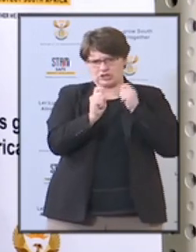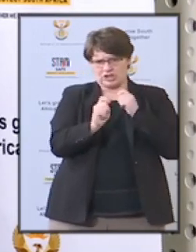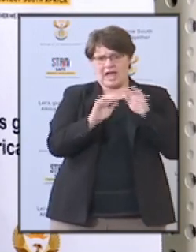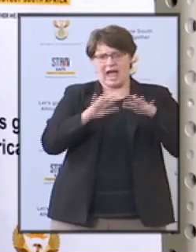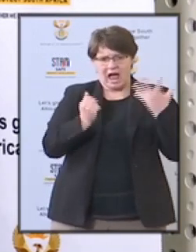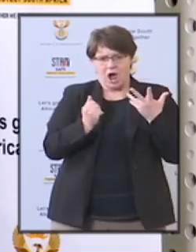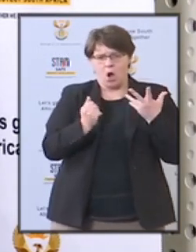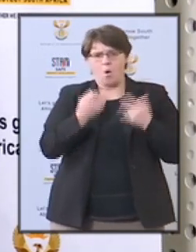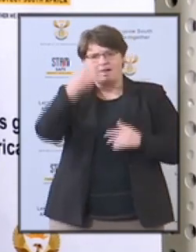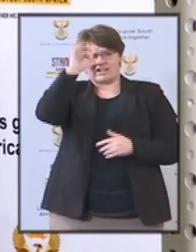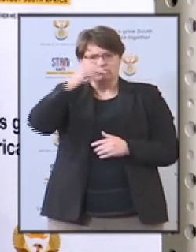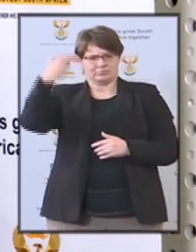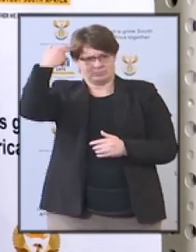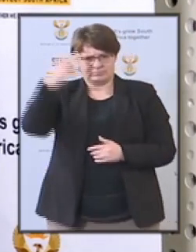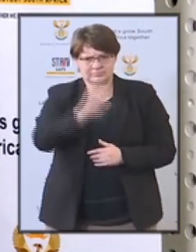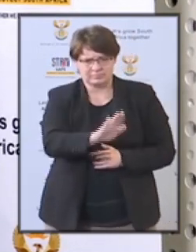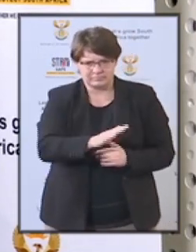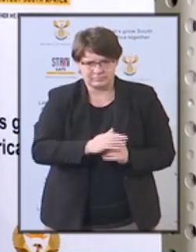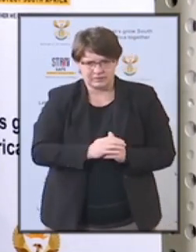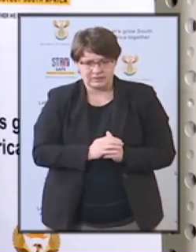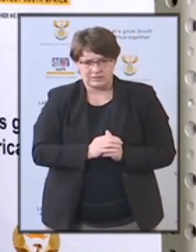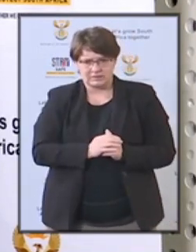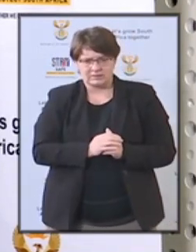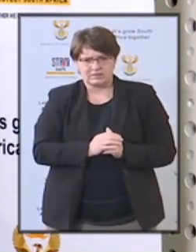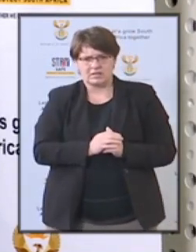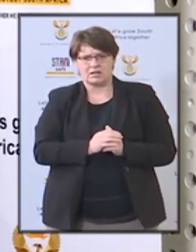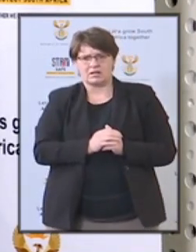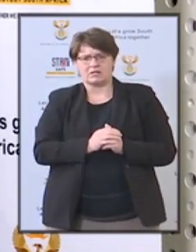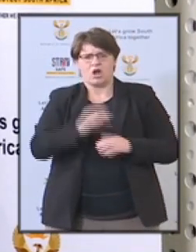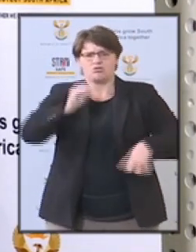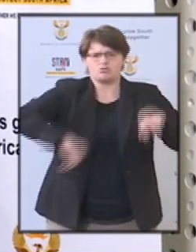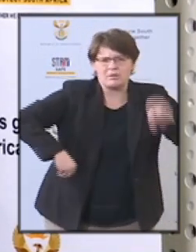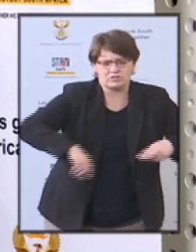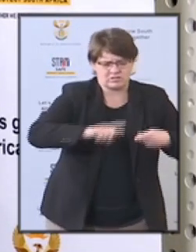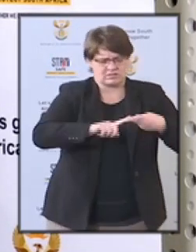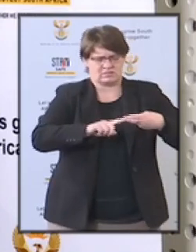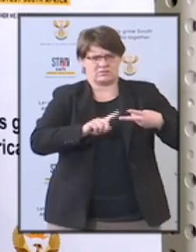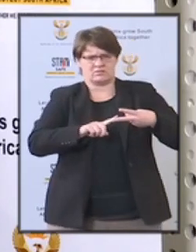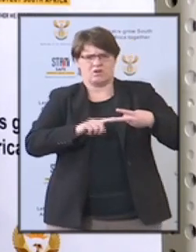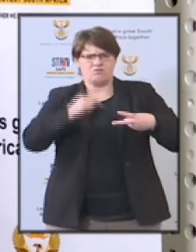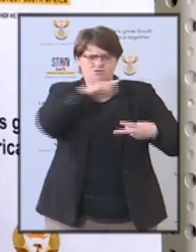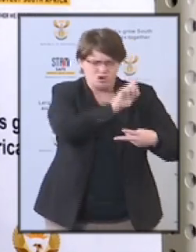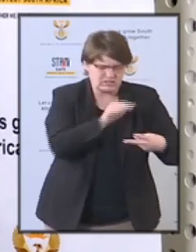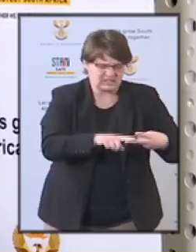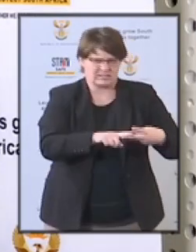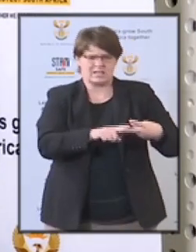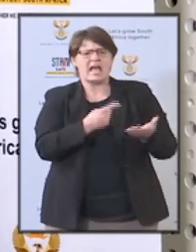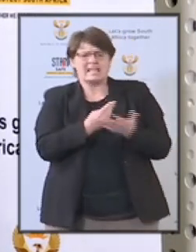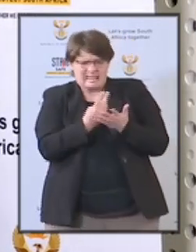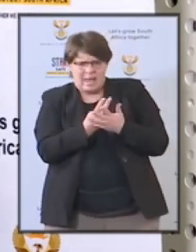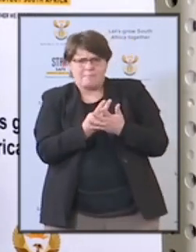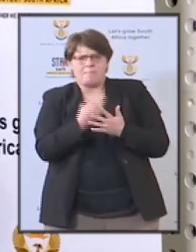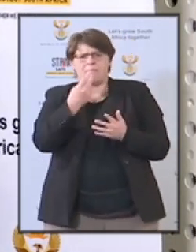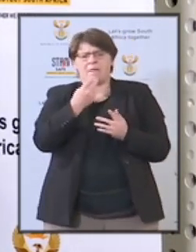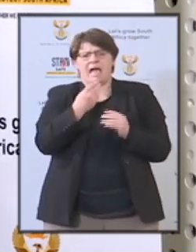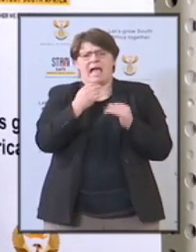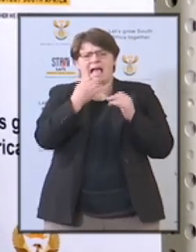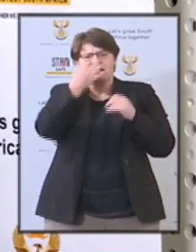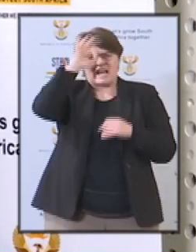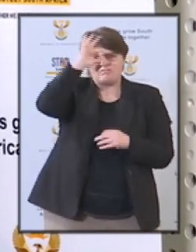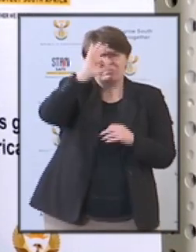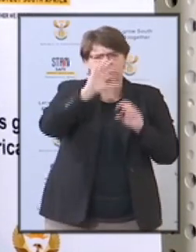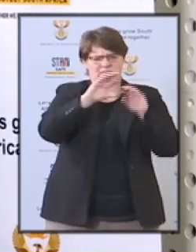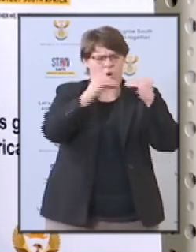corruption, and fraud in the public sector, including organs of states. The amended regulations